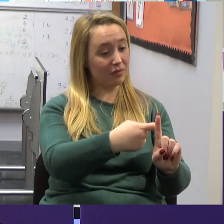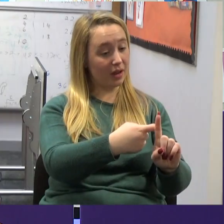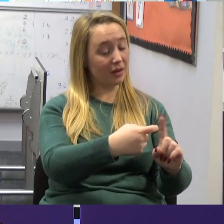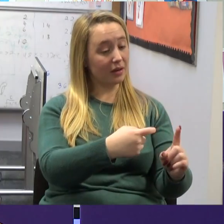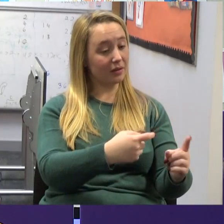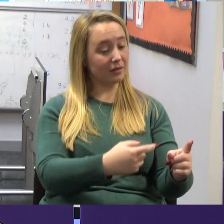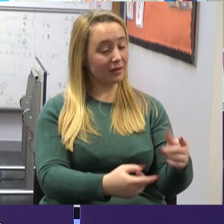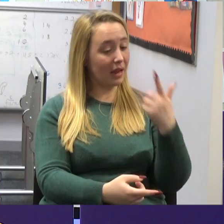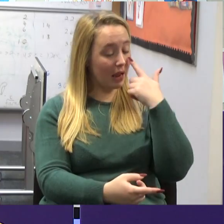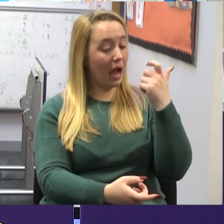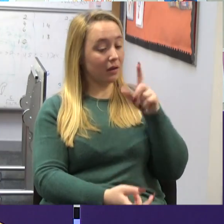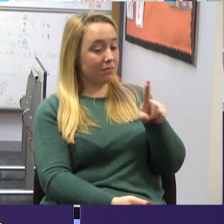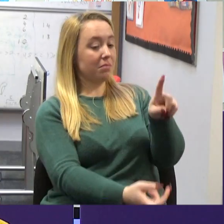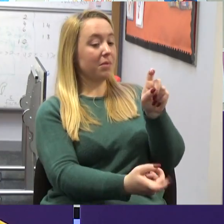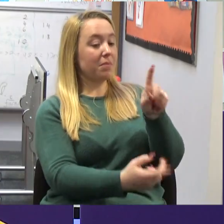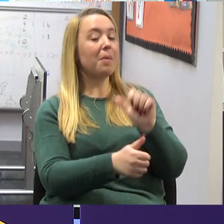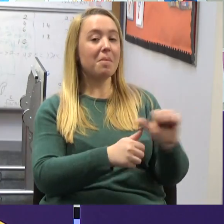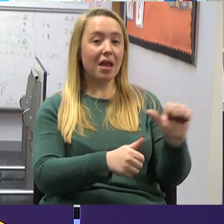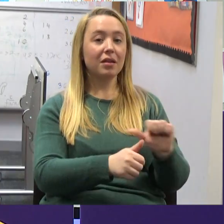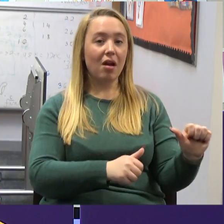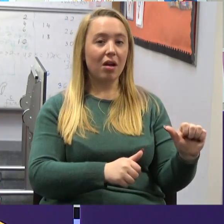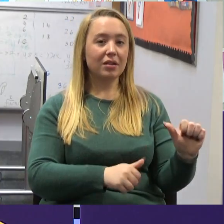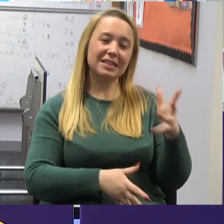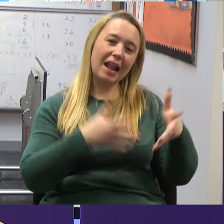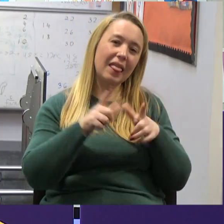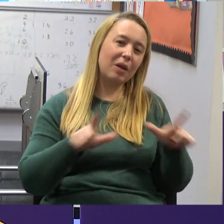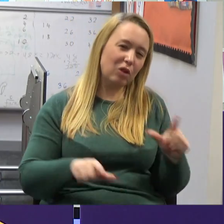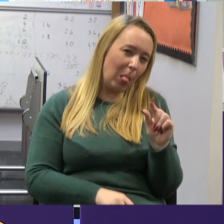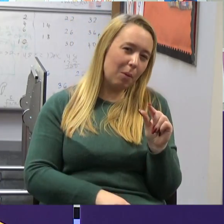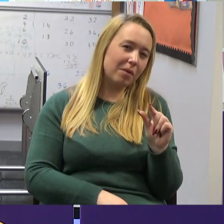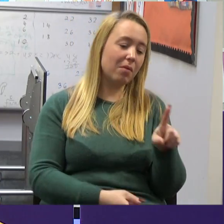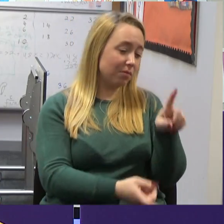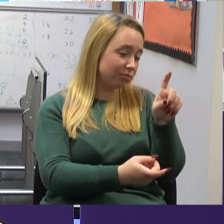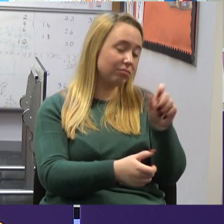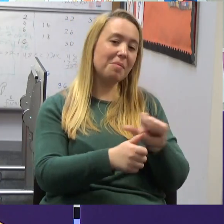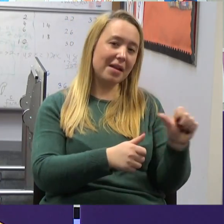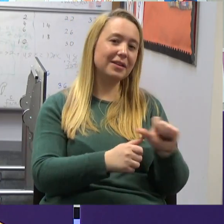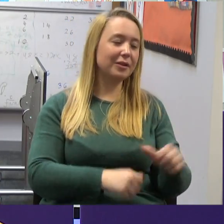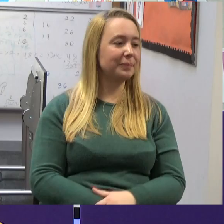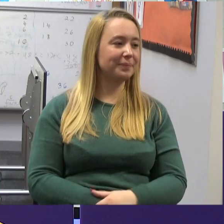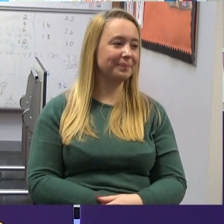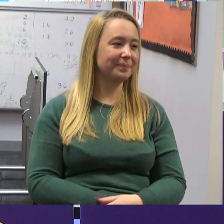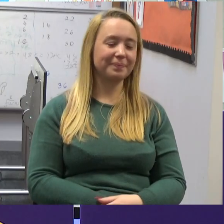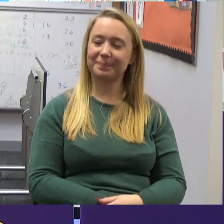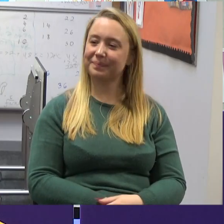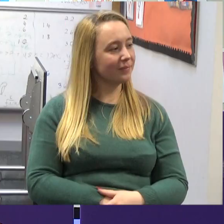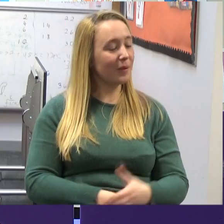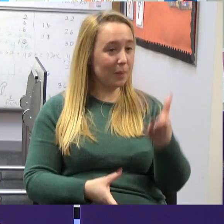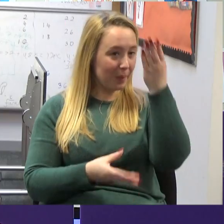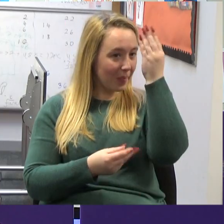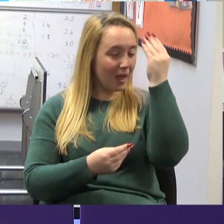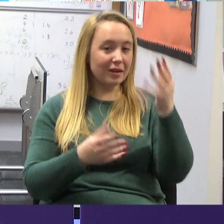I don't know much about doing the sign language with him, but I can understand better what he's saying now.